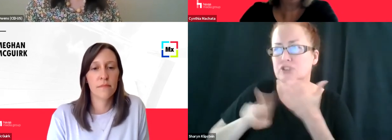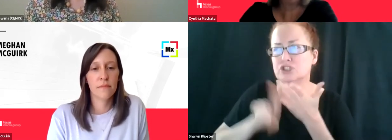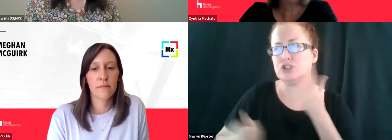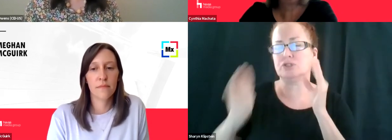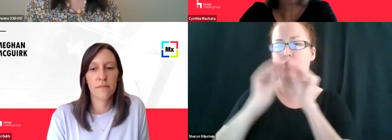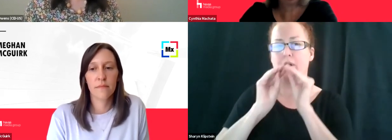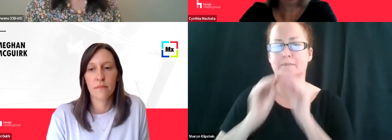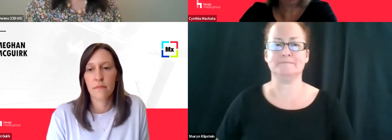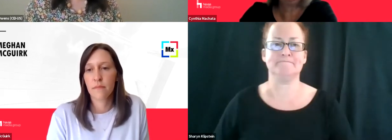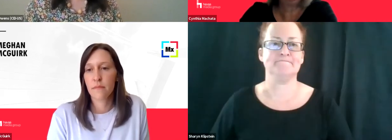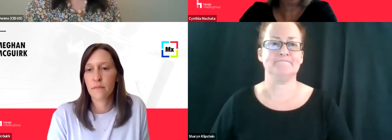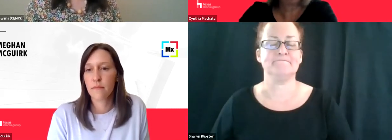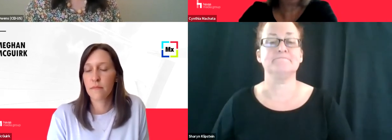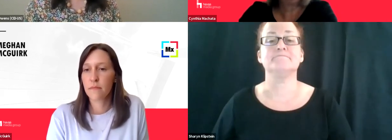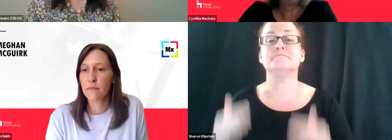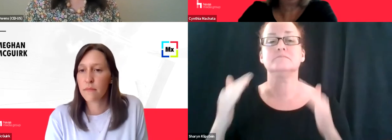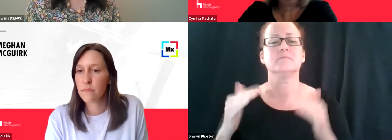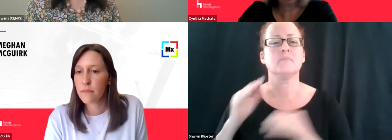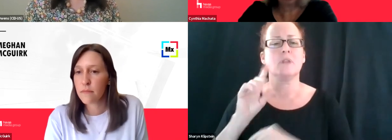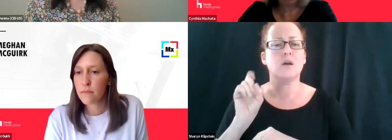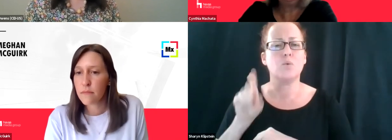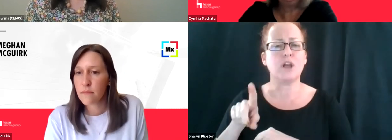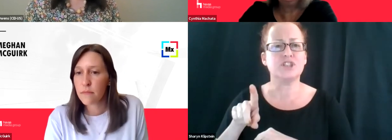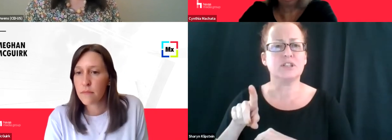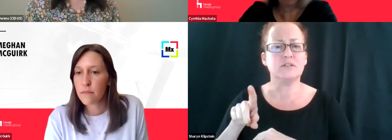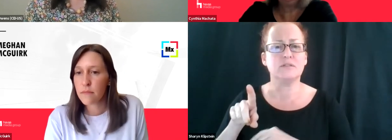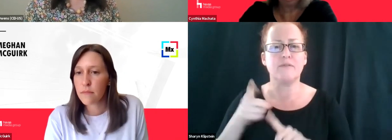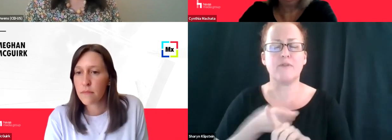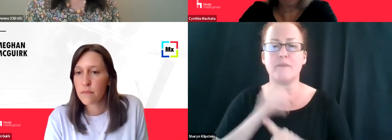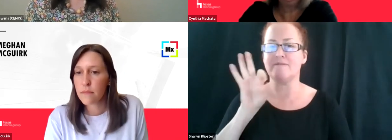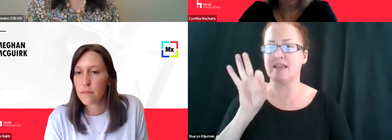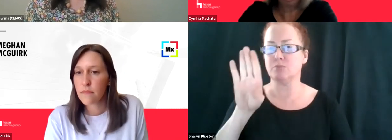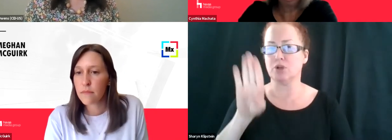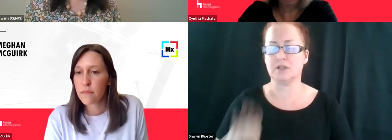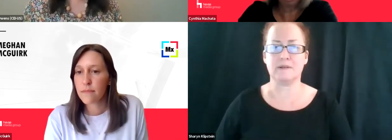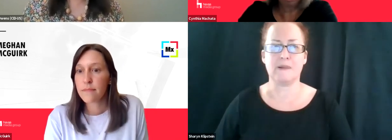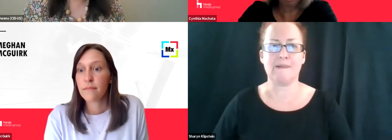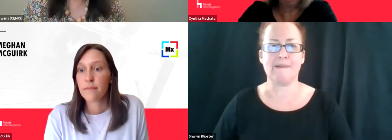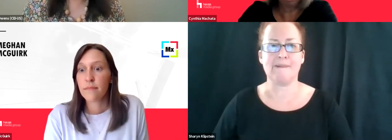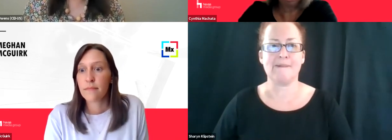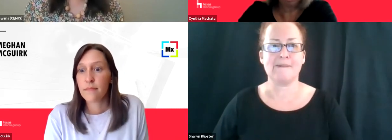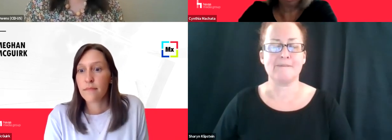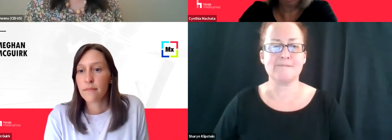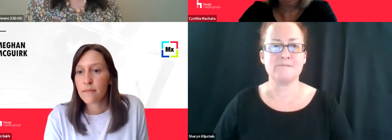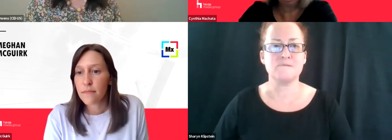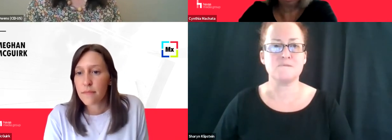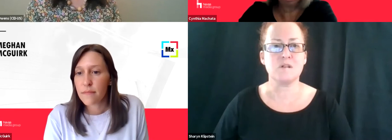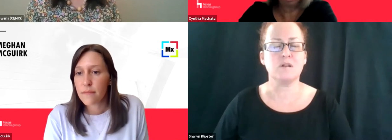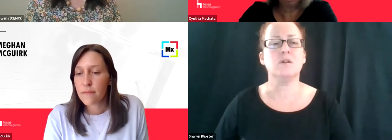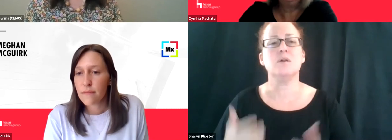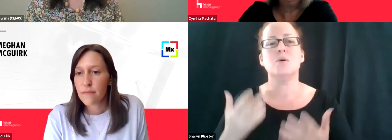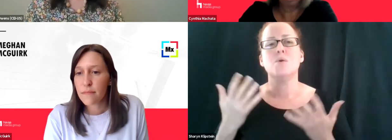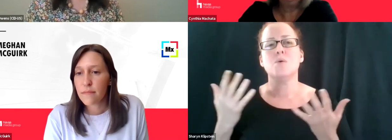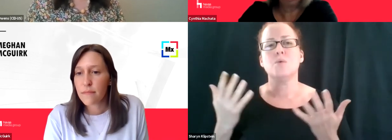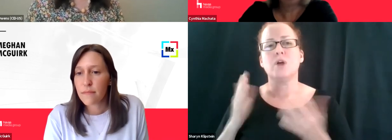Um, let's see, we have a question that's come in through the Facebook, um, our Facebook live stream. Uh, what are